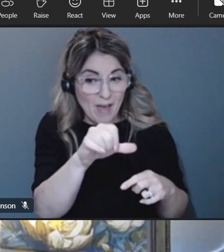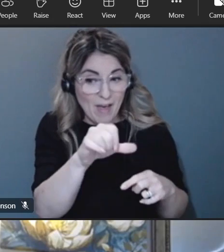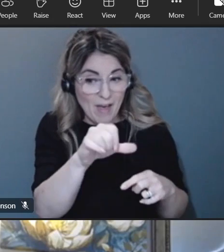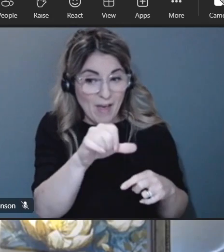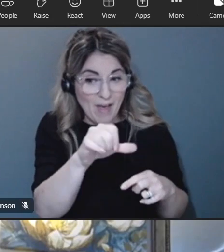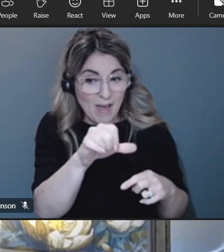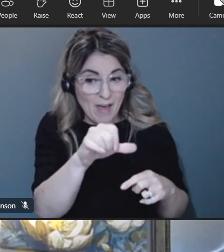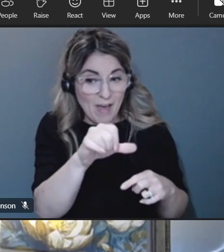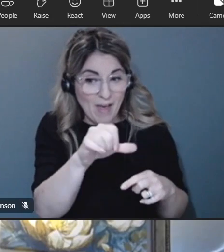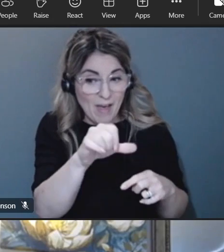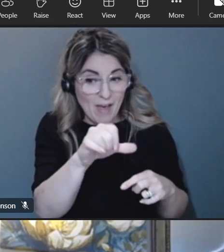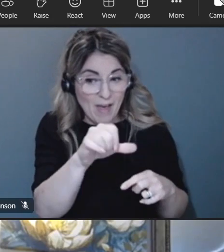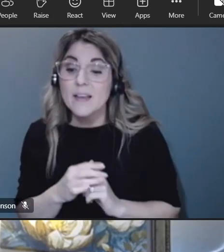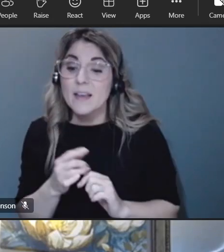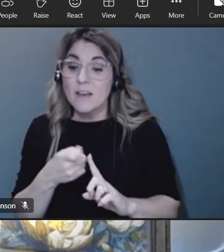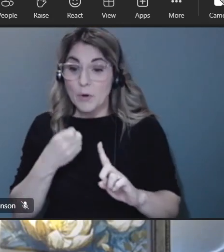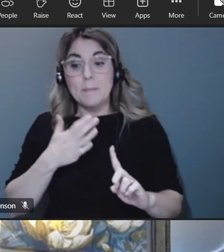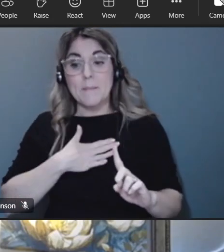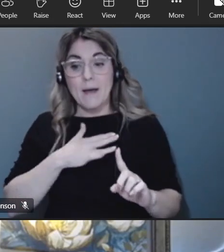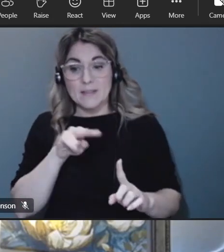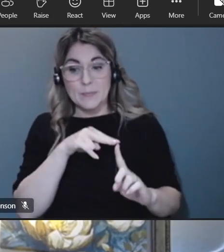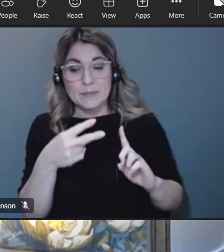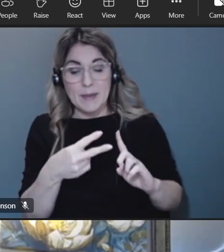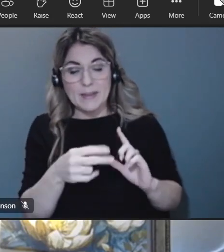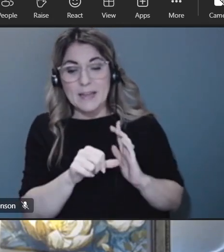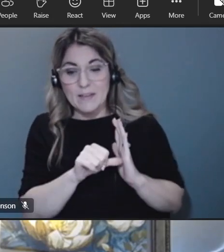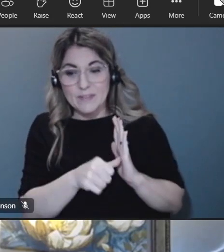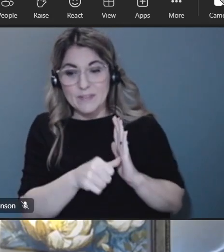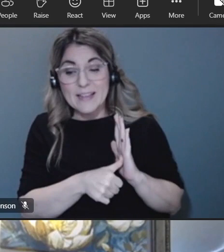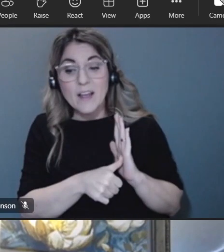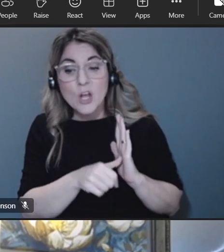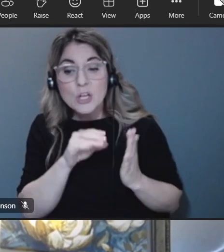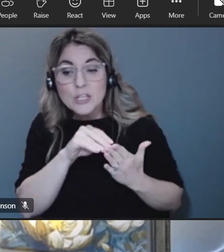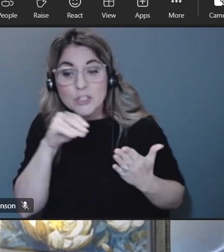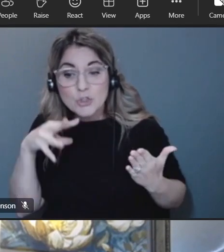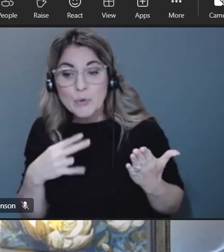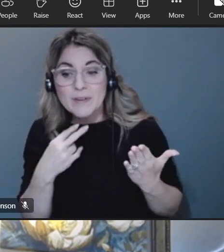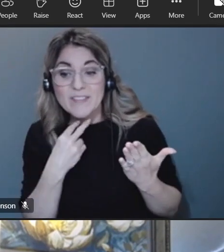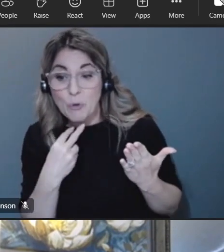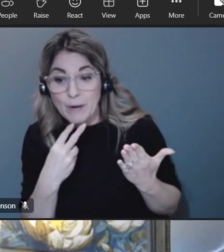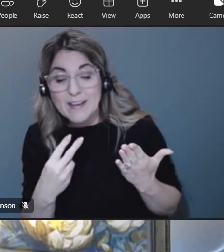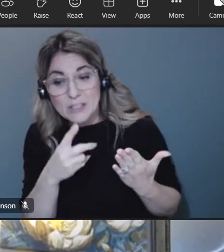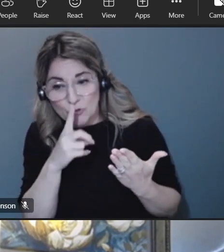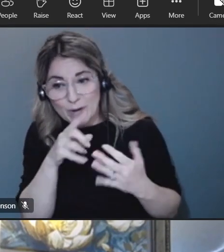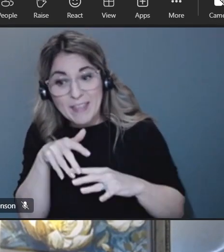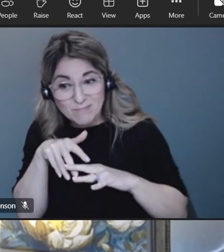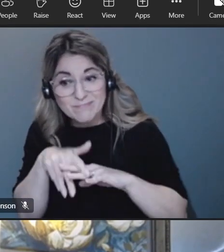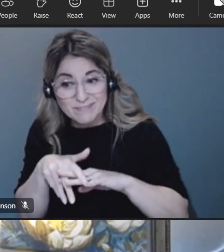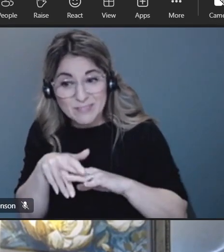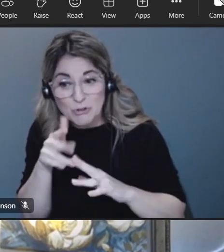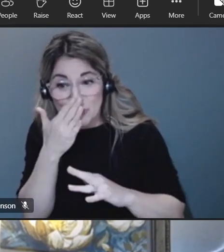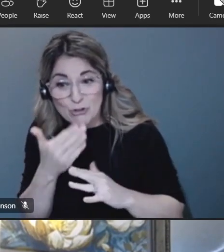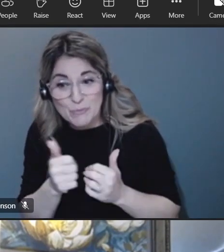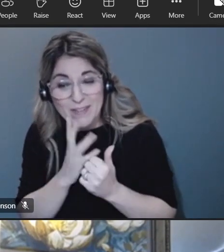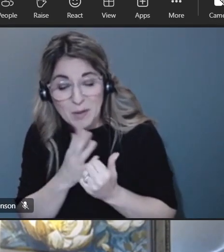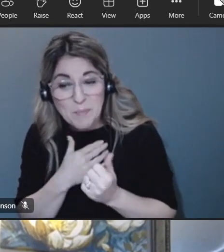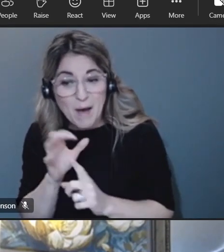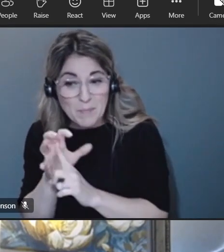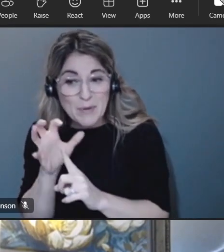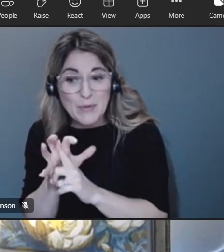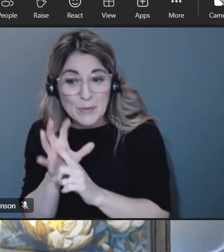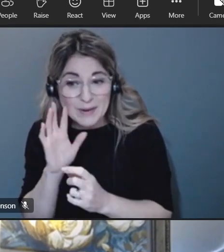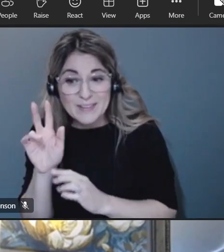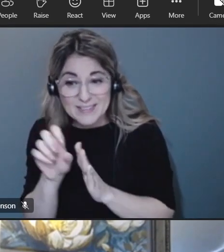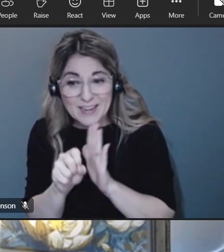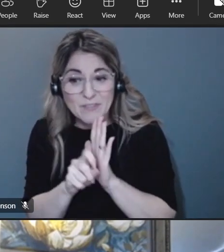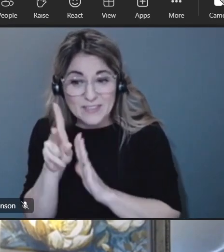like at least from from my perspective that the emphasis on student voice is really taking root in kentucky and it may be interesting to sort of look